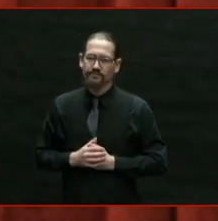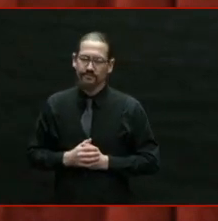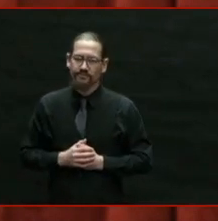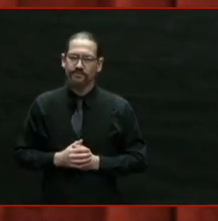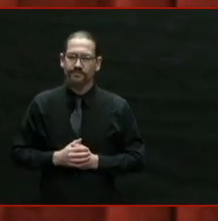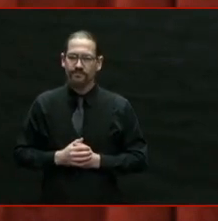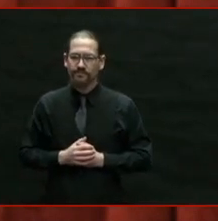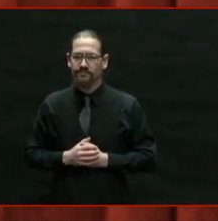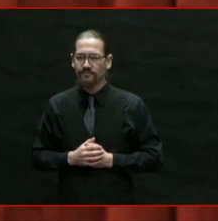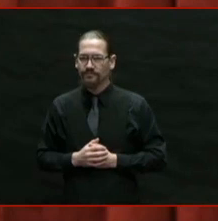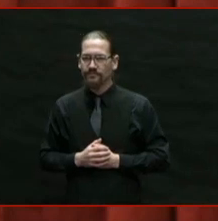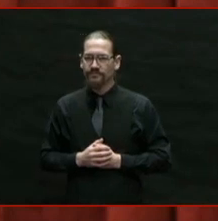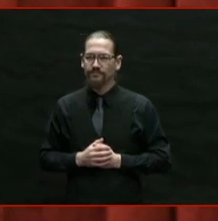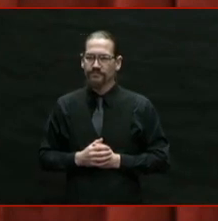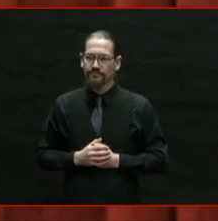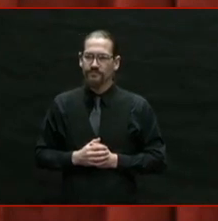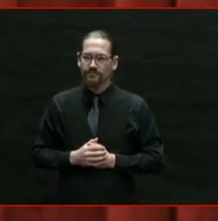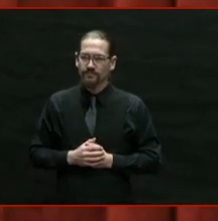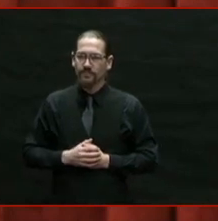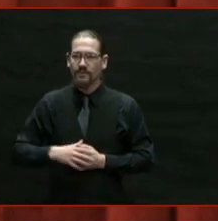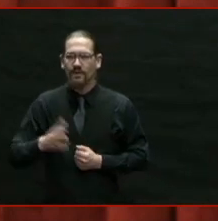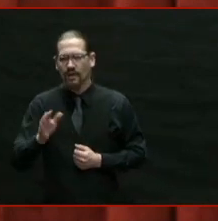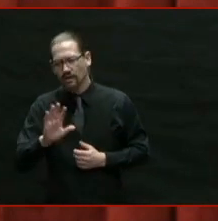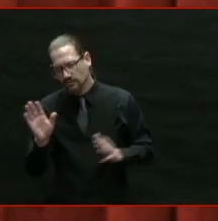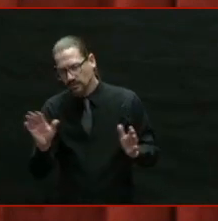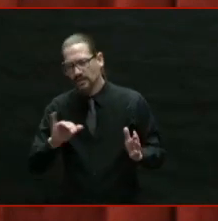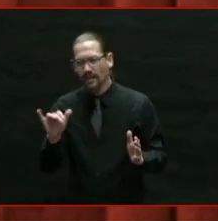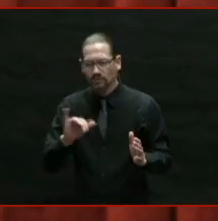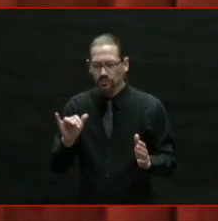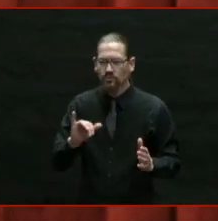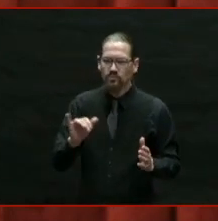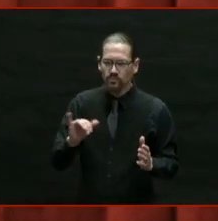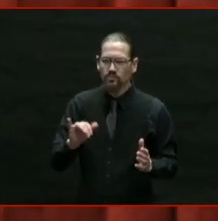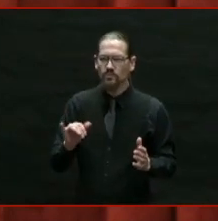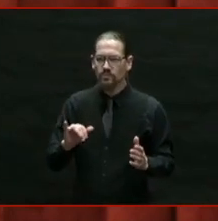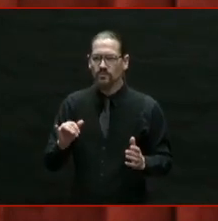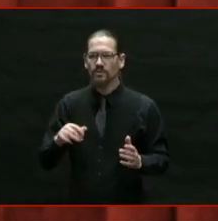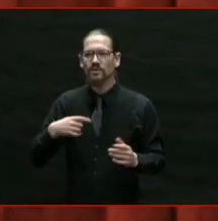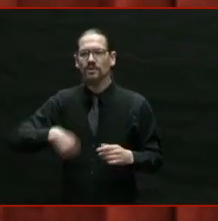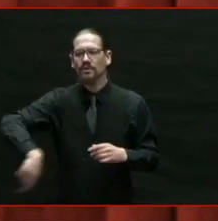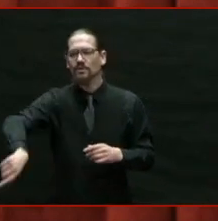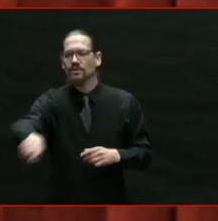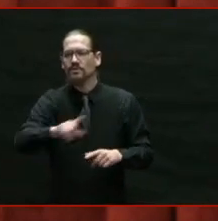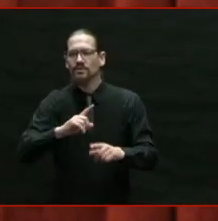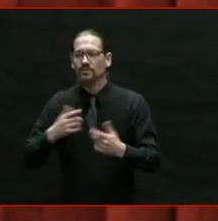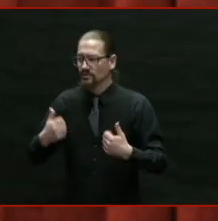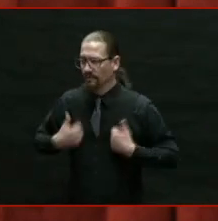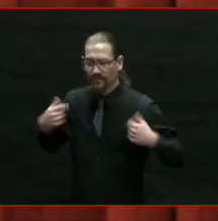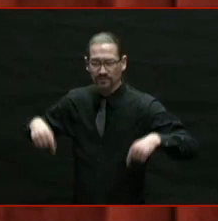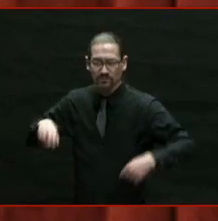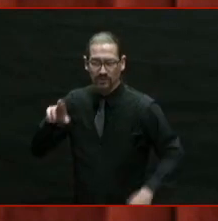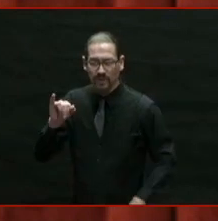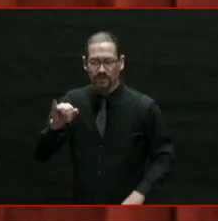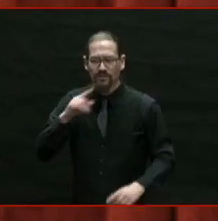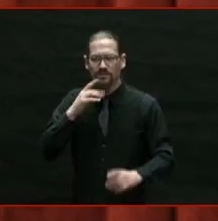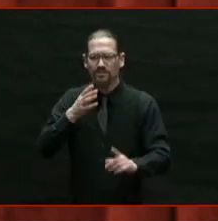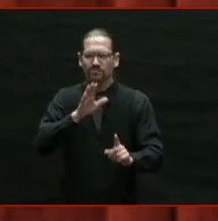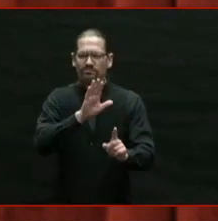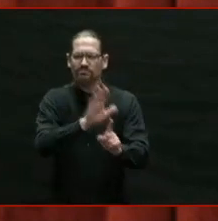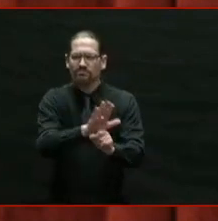And of course, I want to thank Rhode Islanders in every community for believing in our vision.